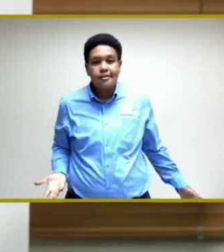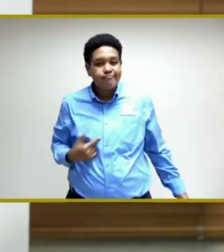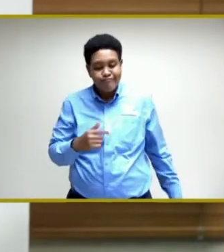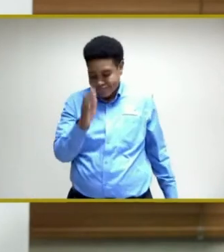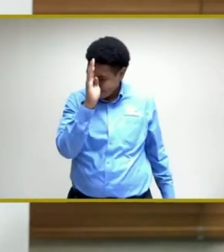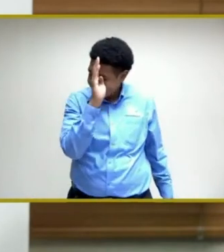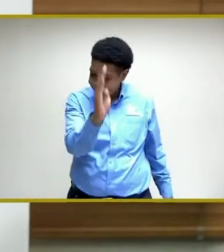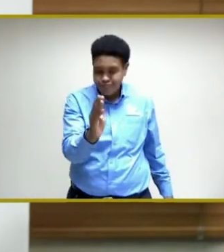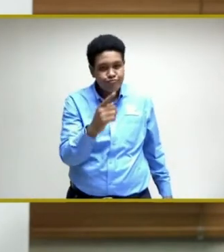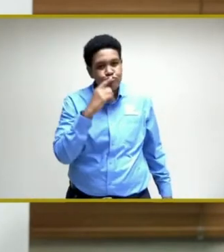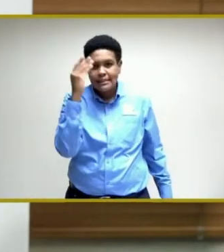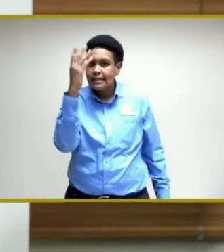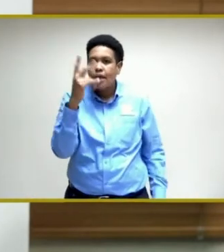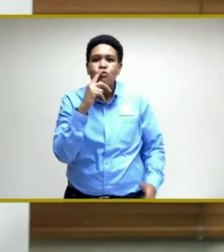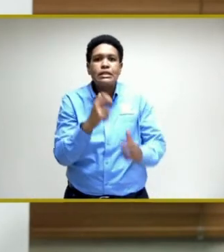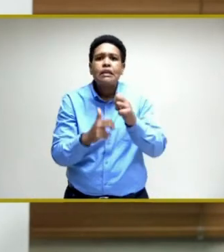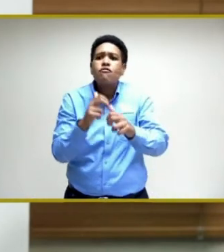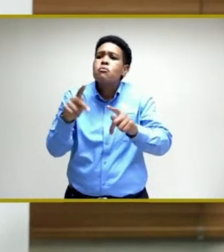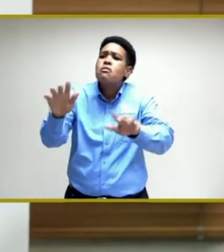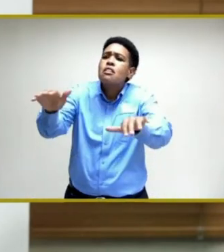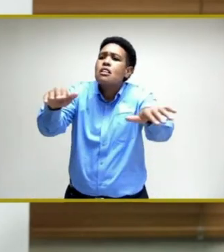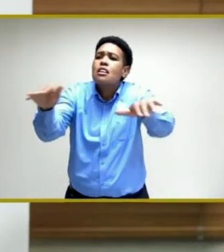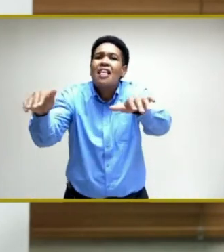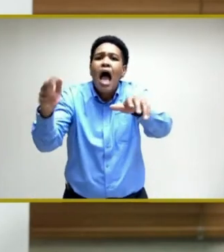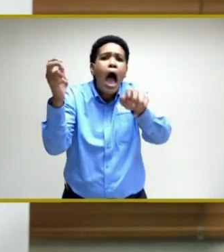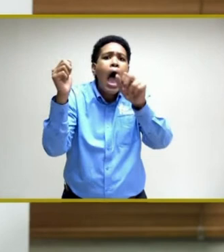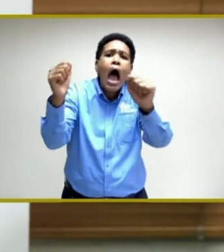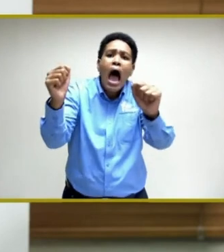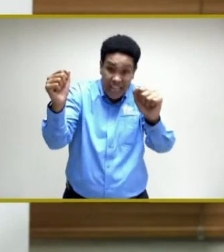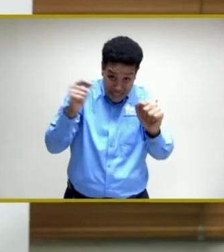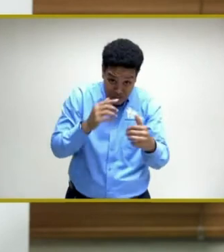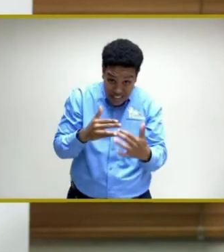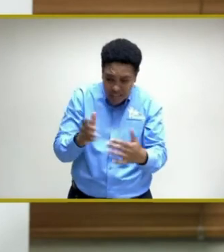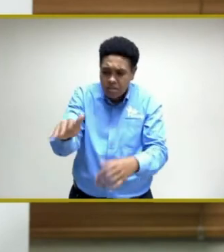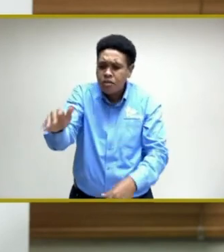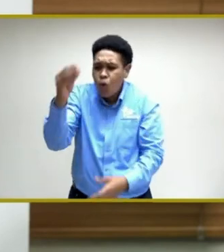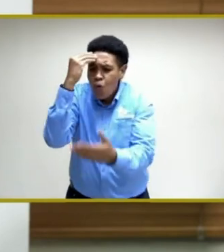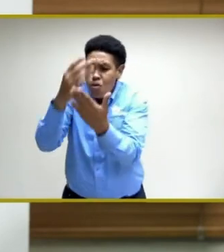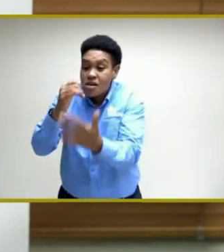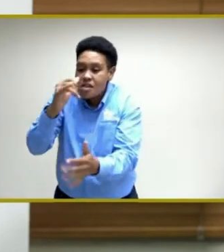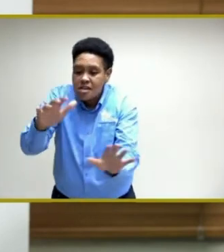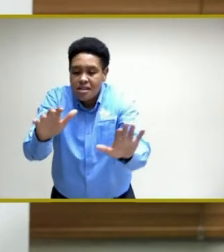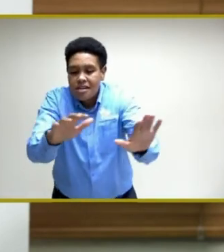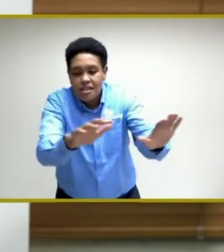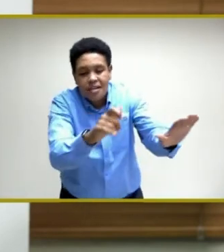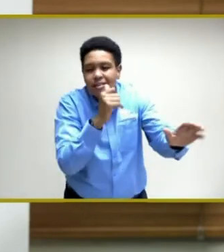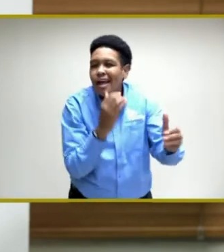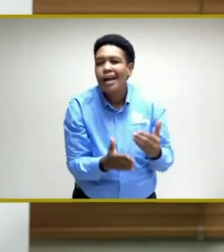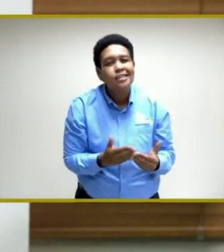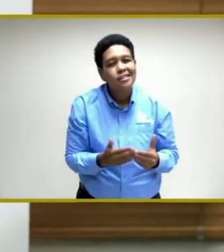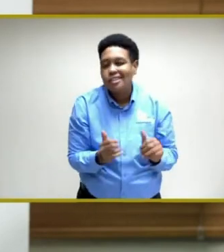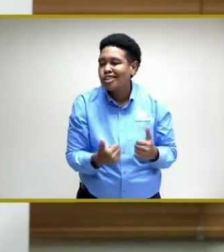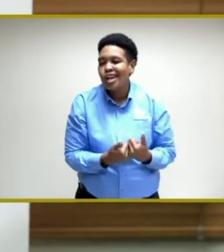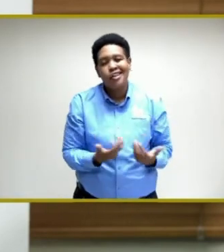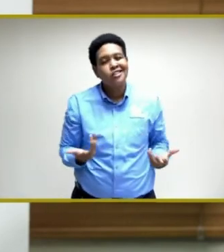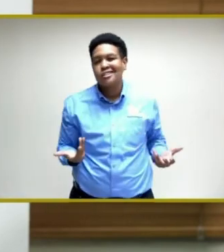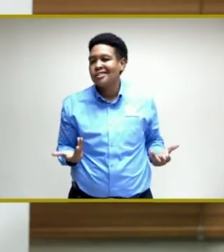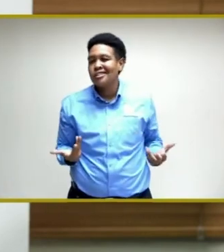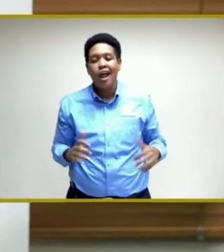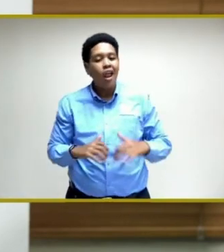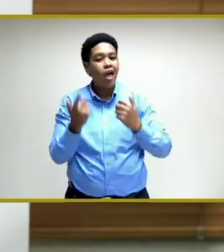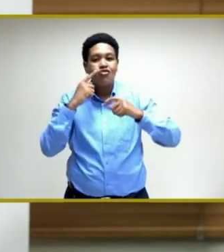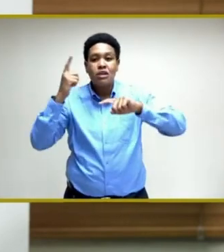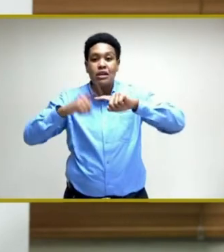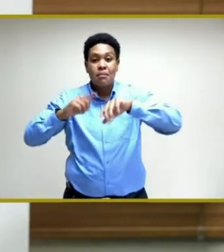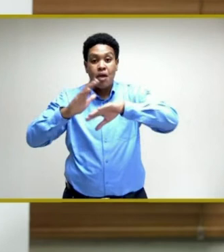saying so. It's not an easy... It would not have been an easy challenge. A lot would have depended